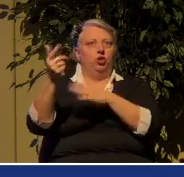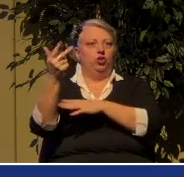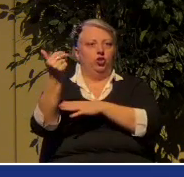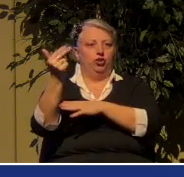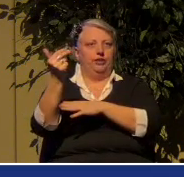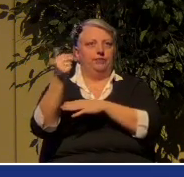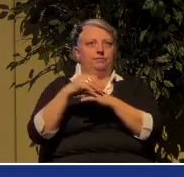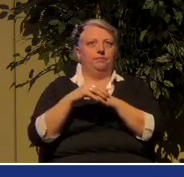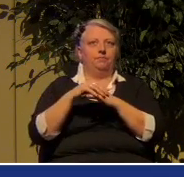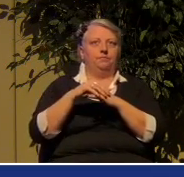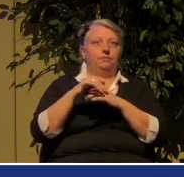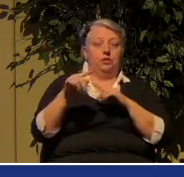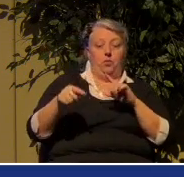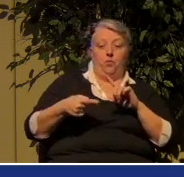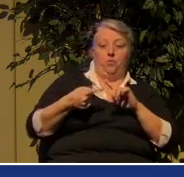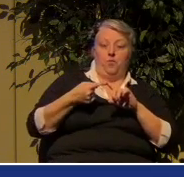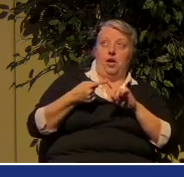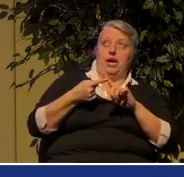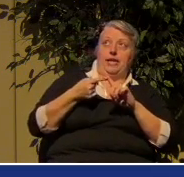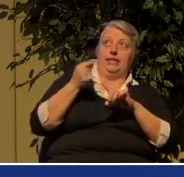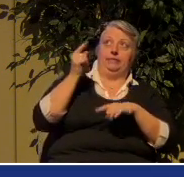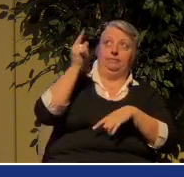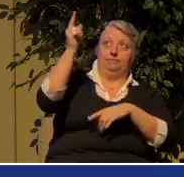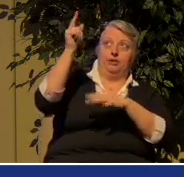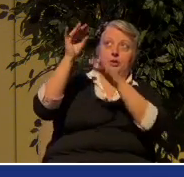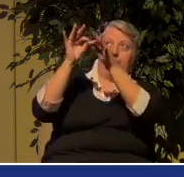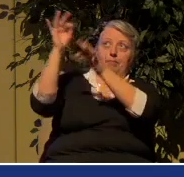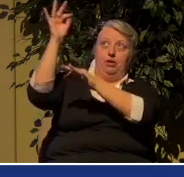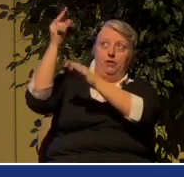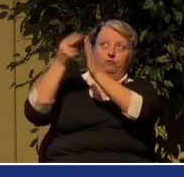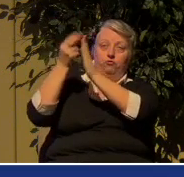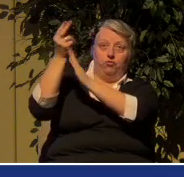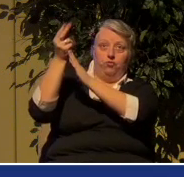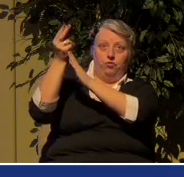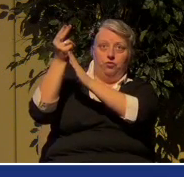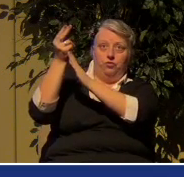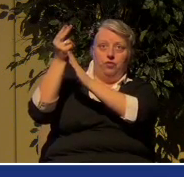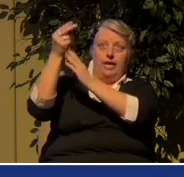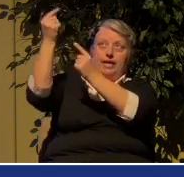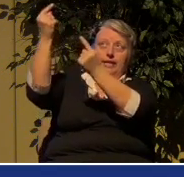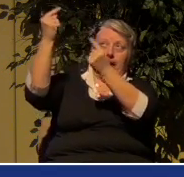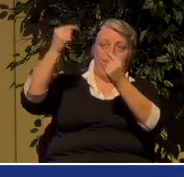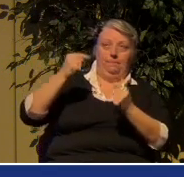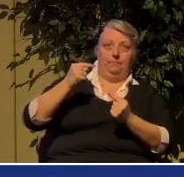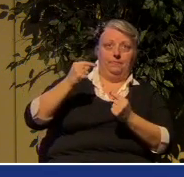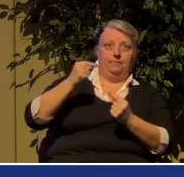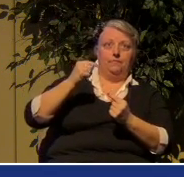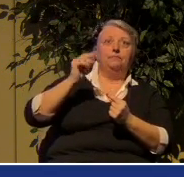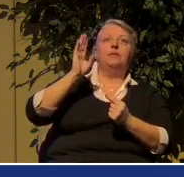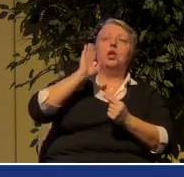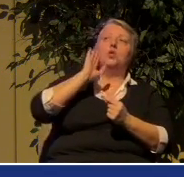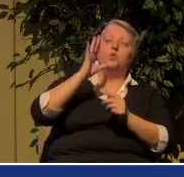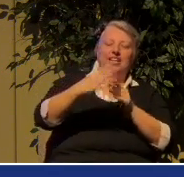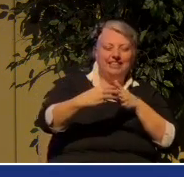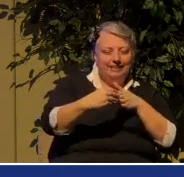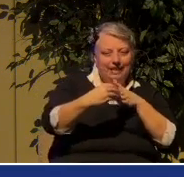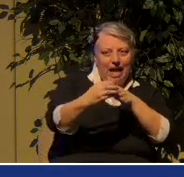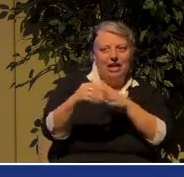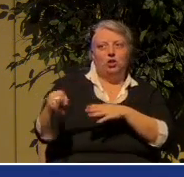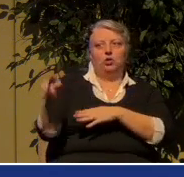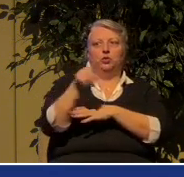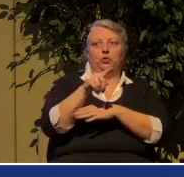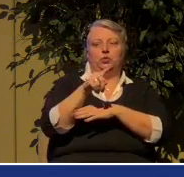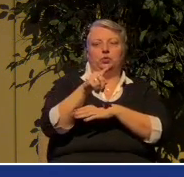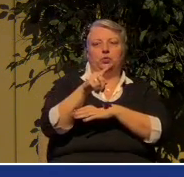says, when he, that is the Spirit of truth, notice the Spirit of truth, when he comes, he will guide you